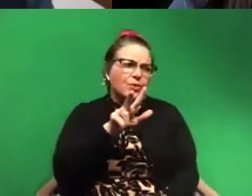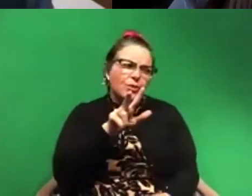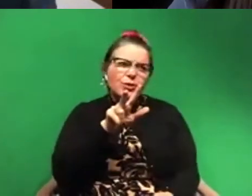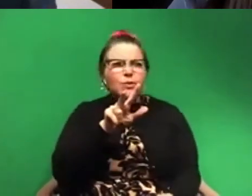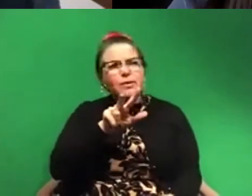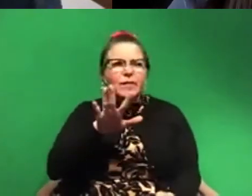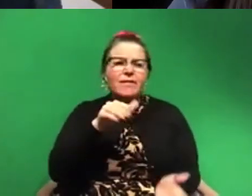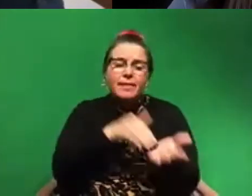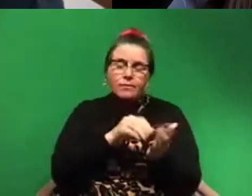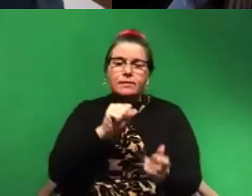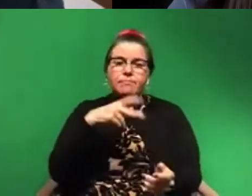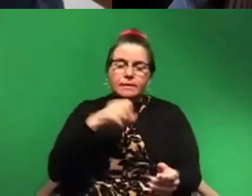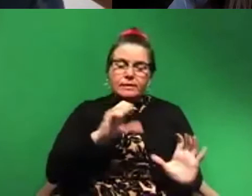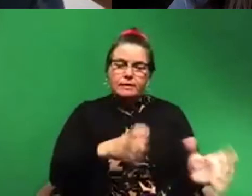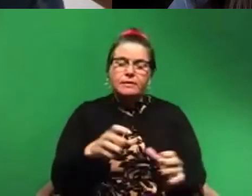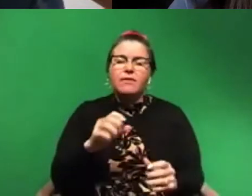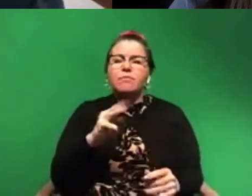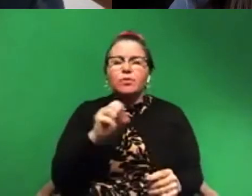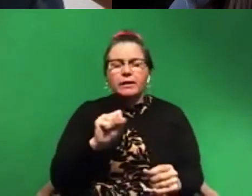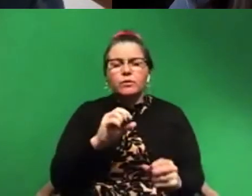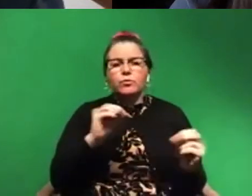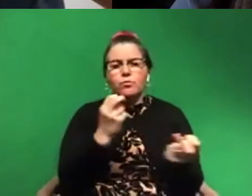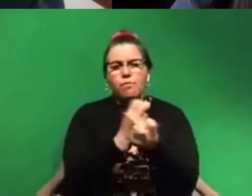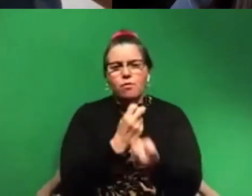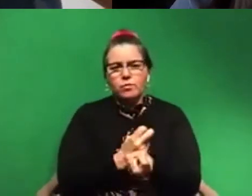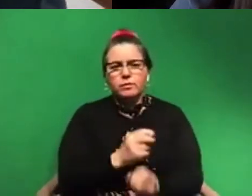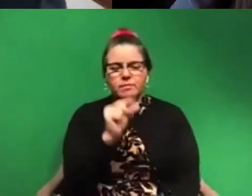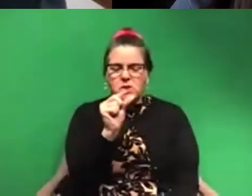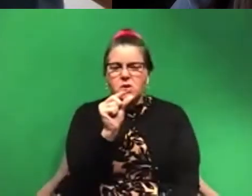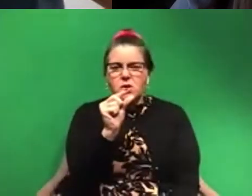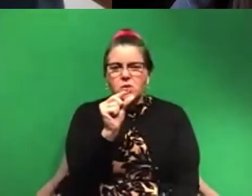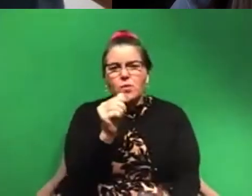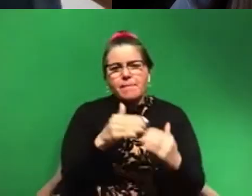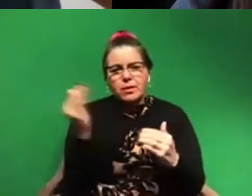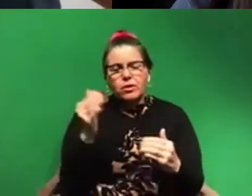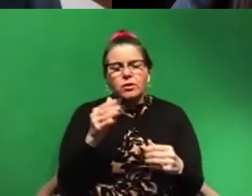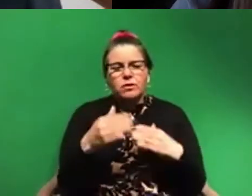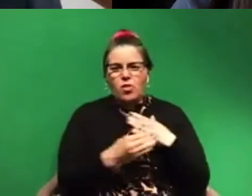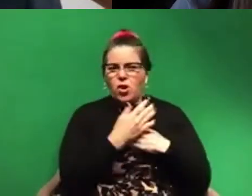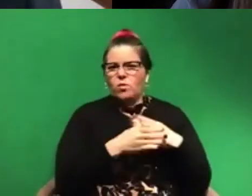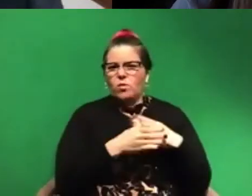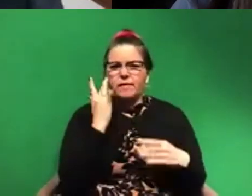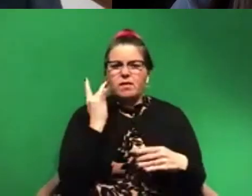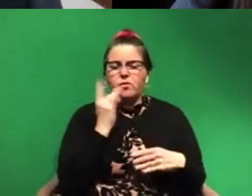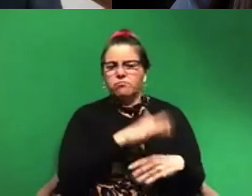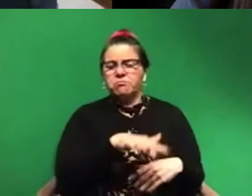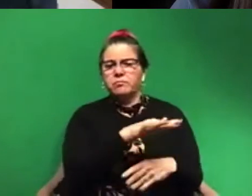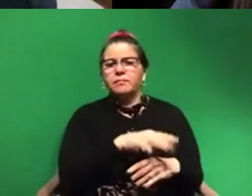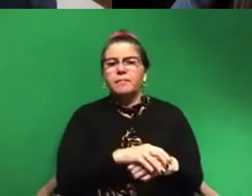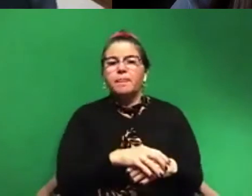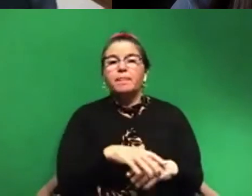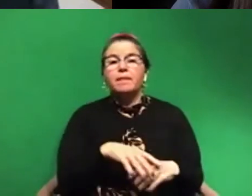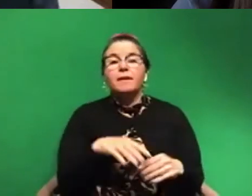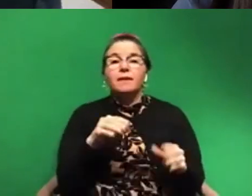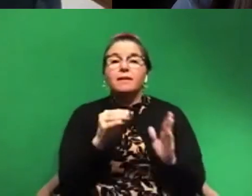marine invertebrates like kind of this size or bigger right off the coast here in California. There are about 500 reference